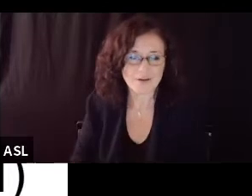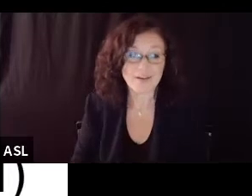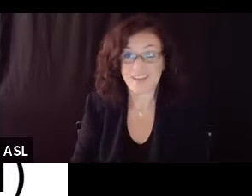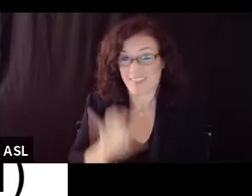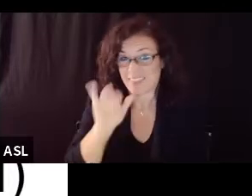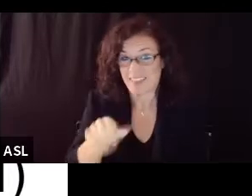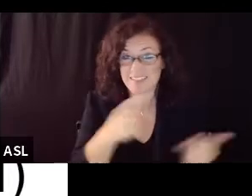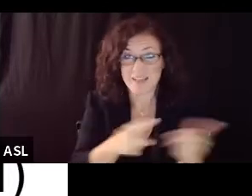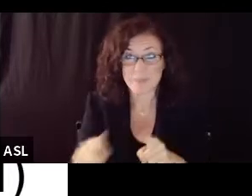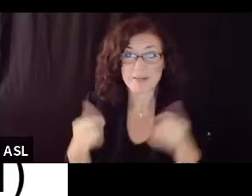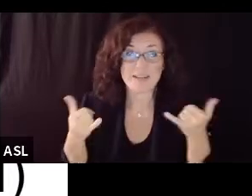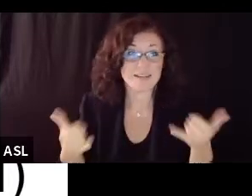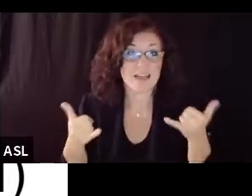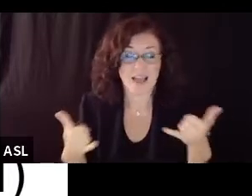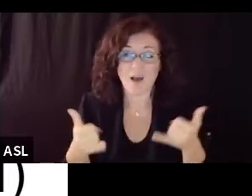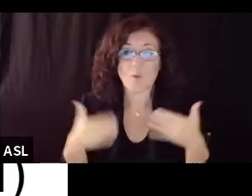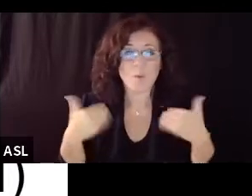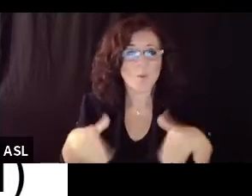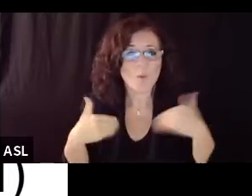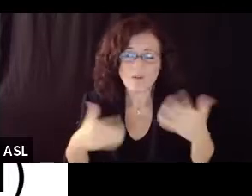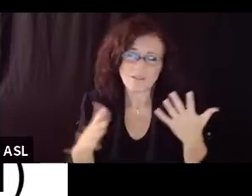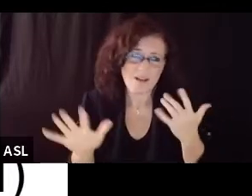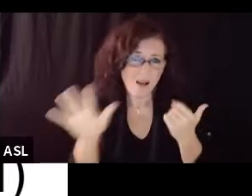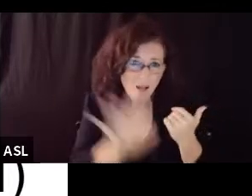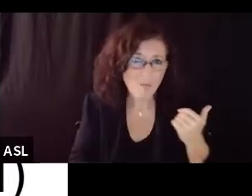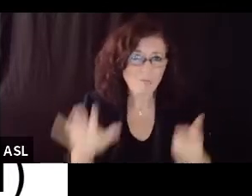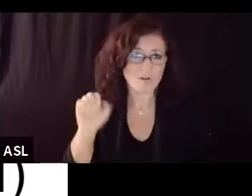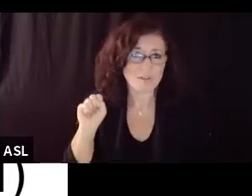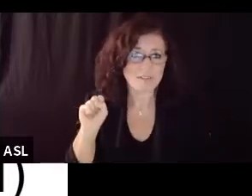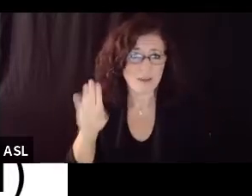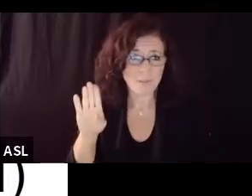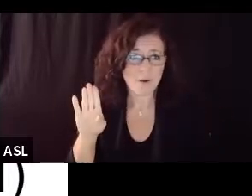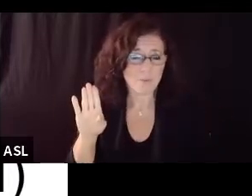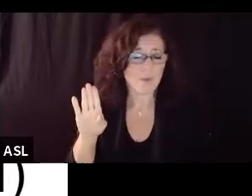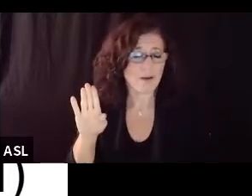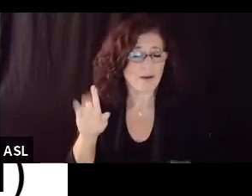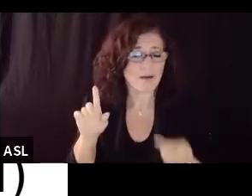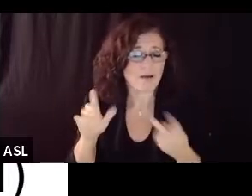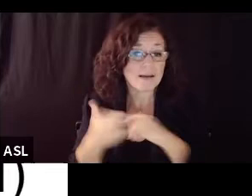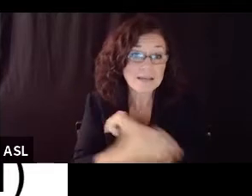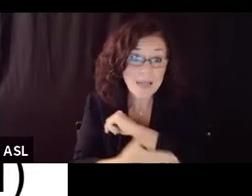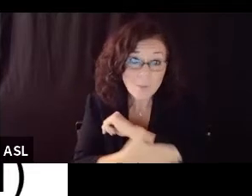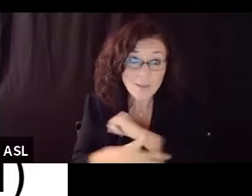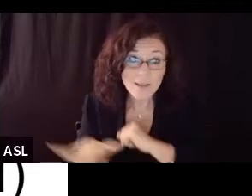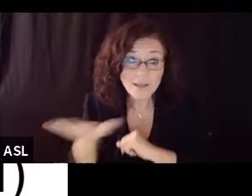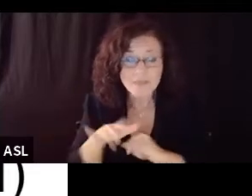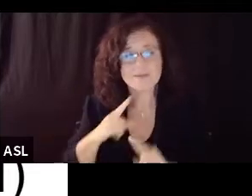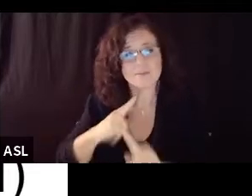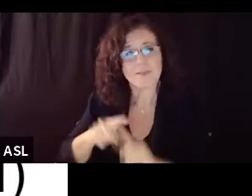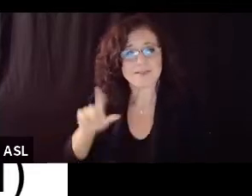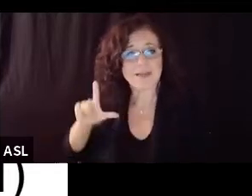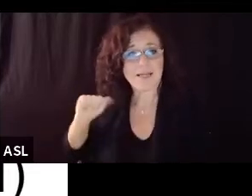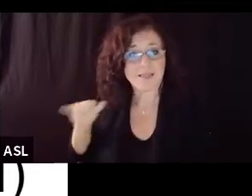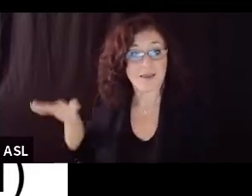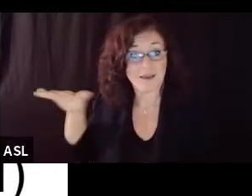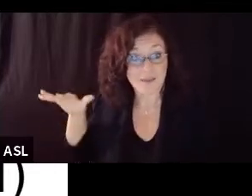um events occurring across our region including in the area of of course Los Angeles County